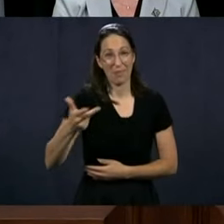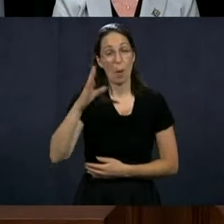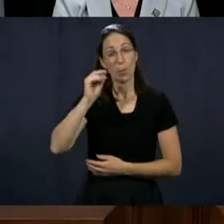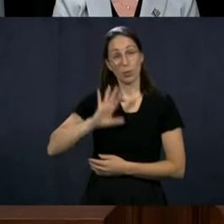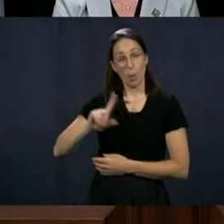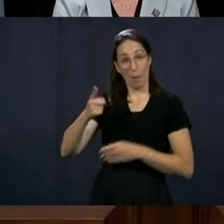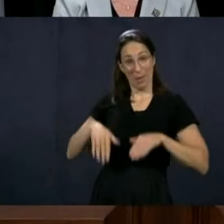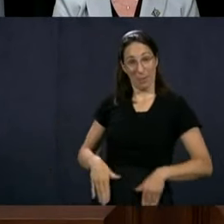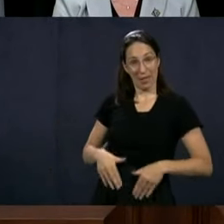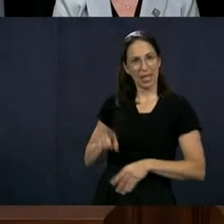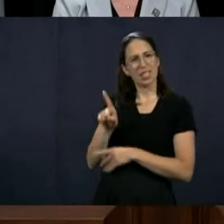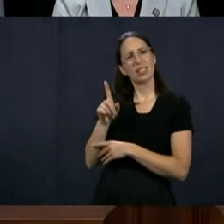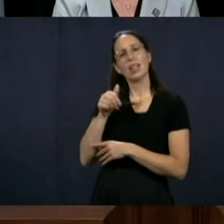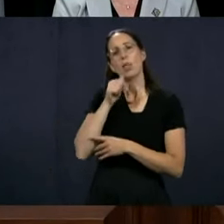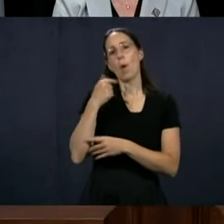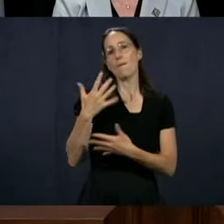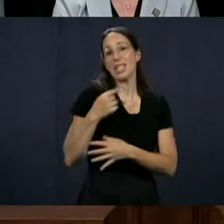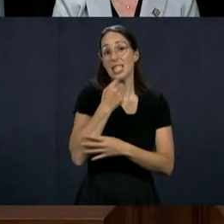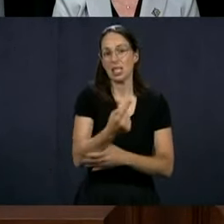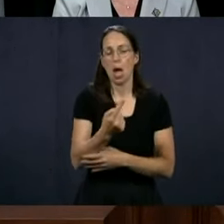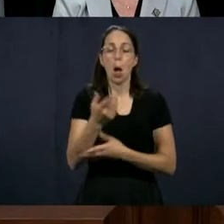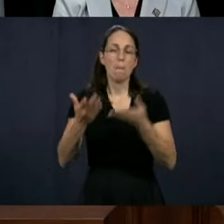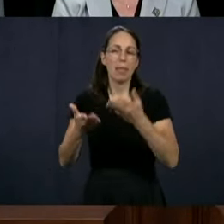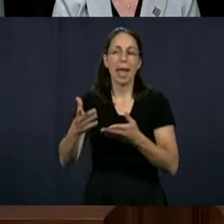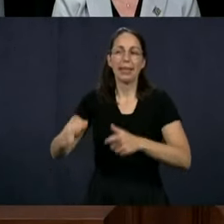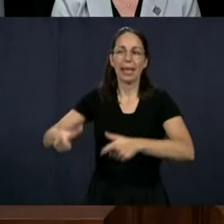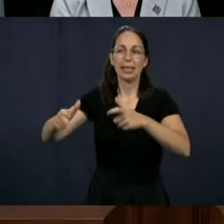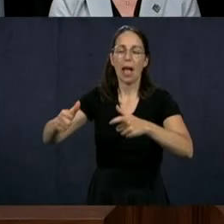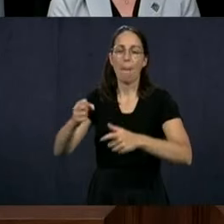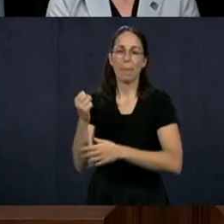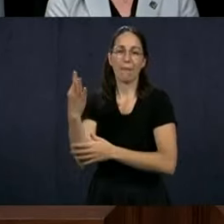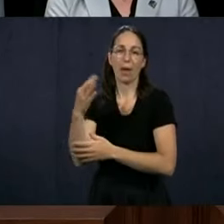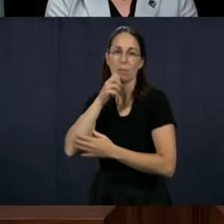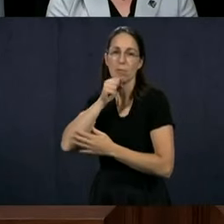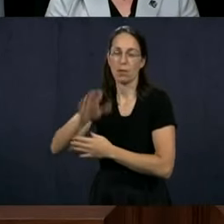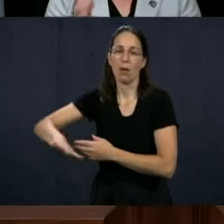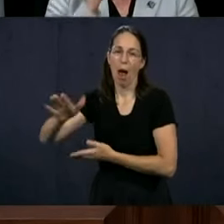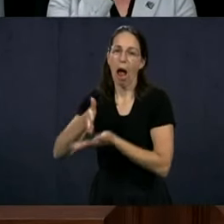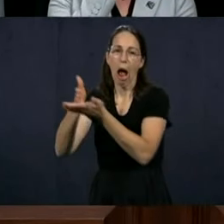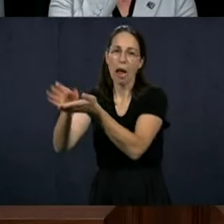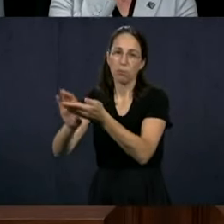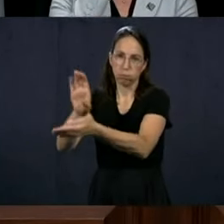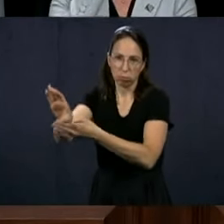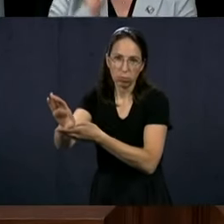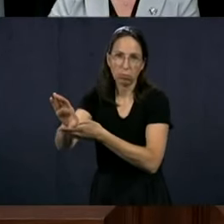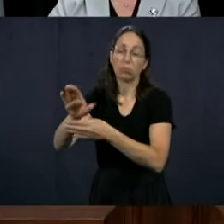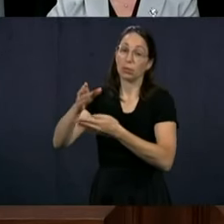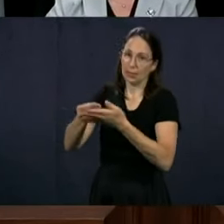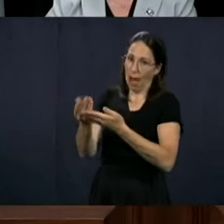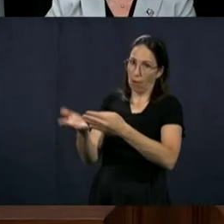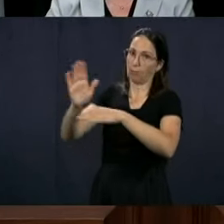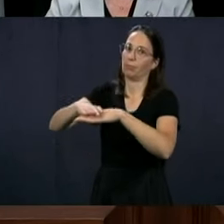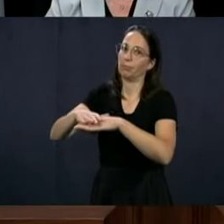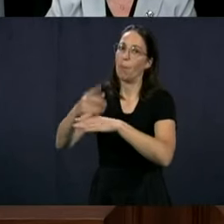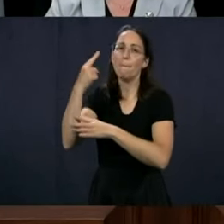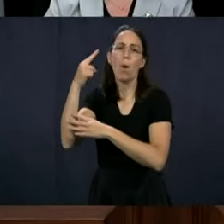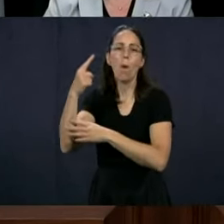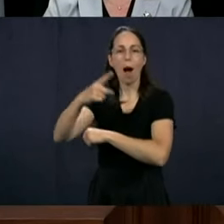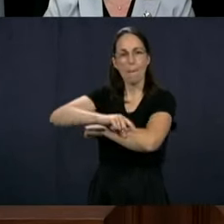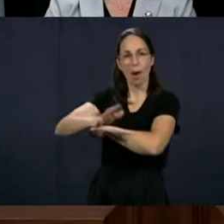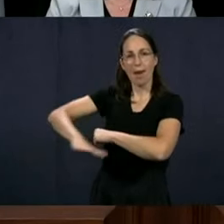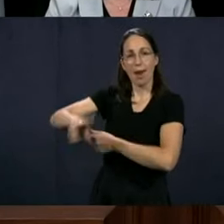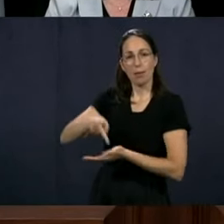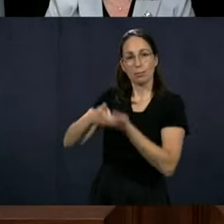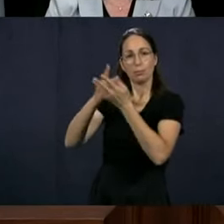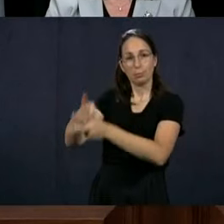Premier, you said earlier on that we might have to help the private residences for the elderly so that wages go up. But